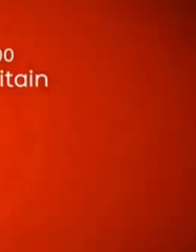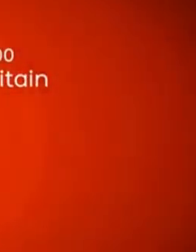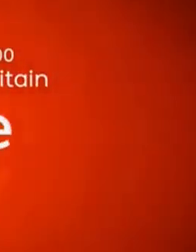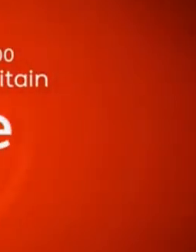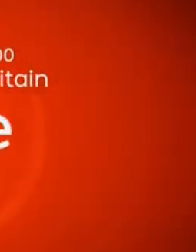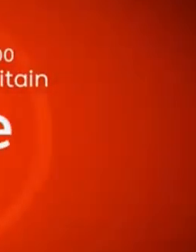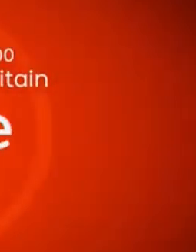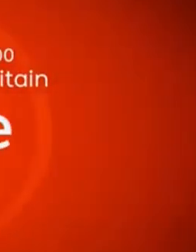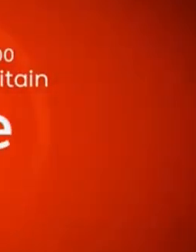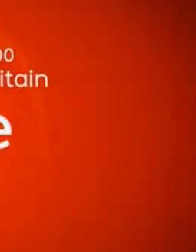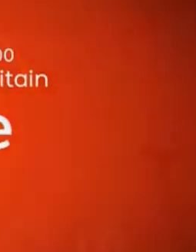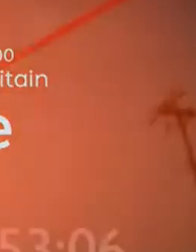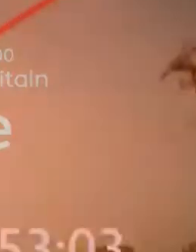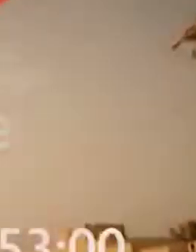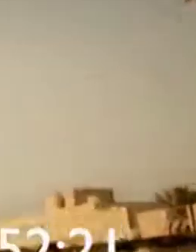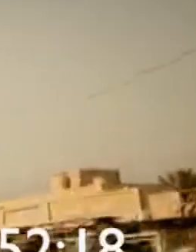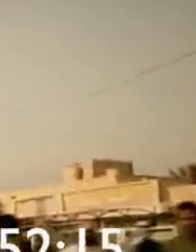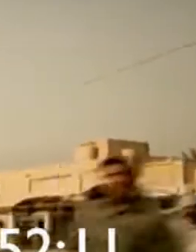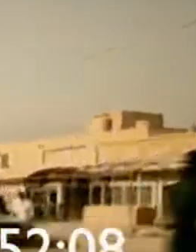BBC1.